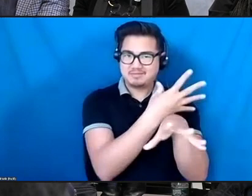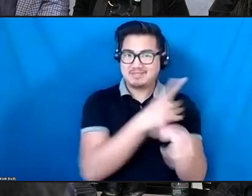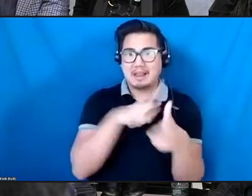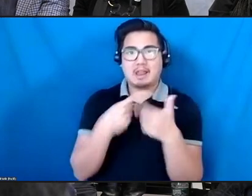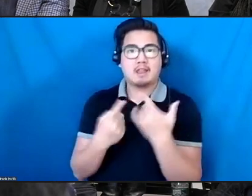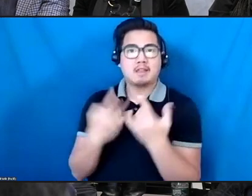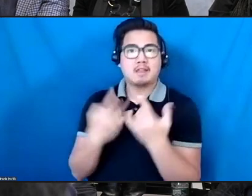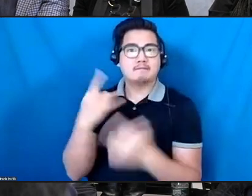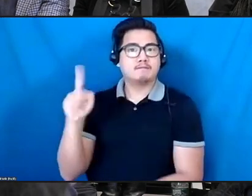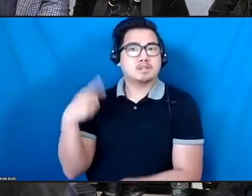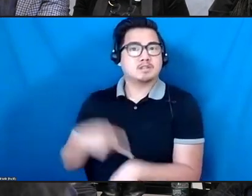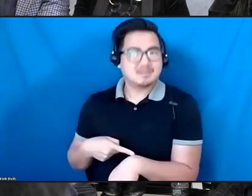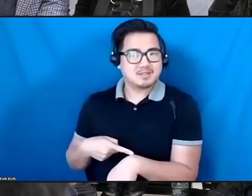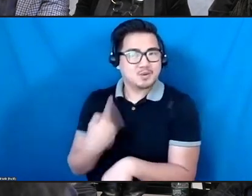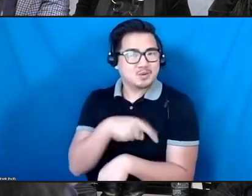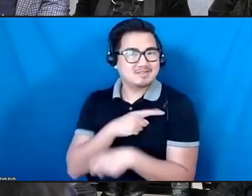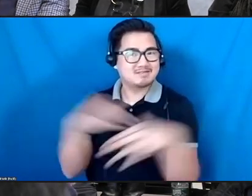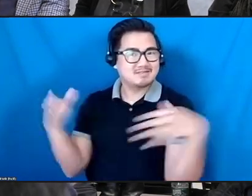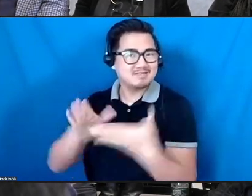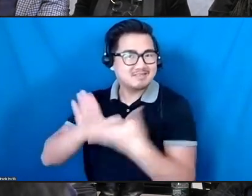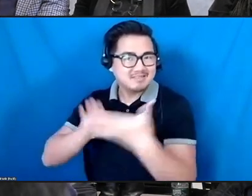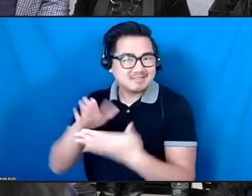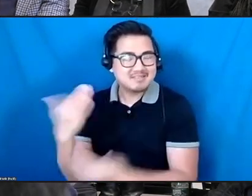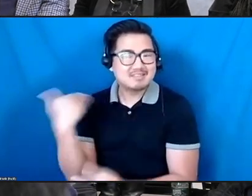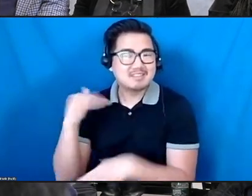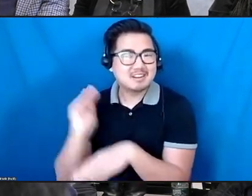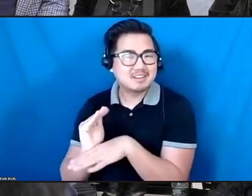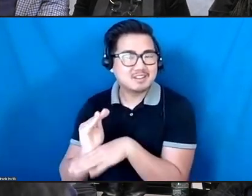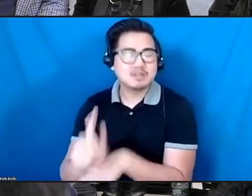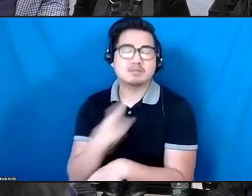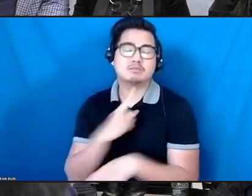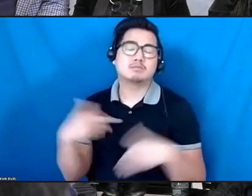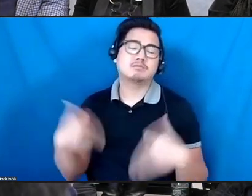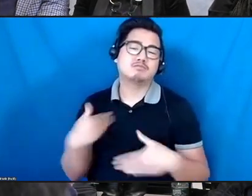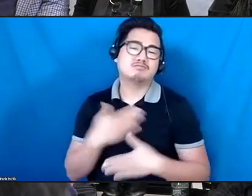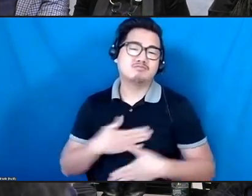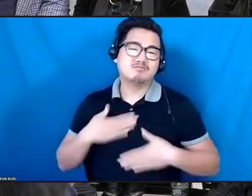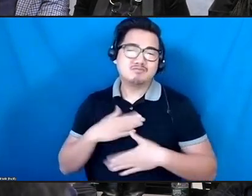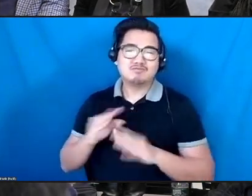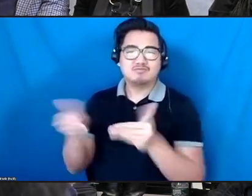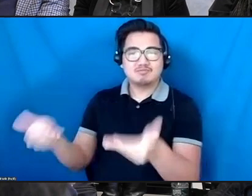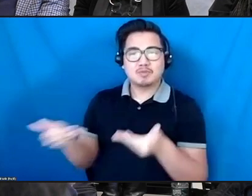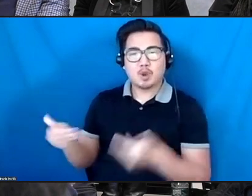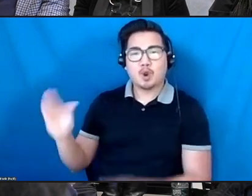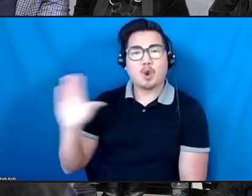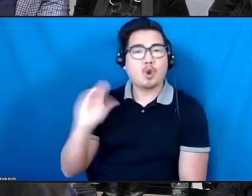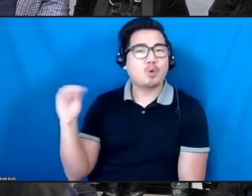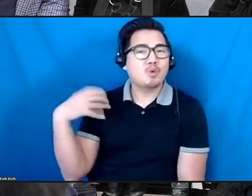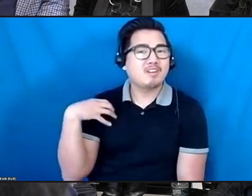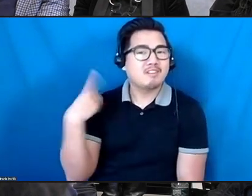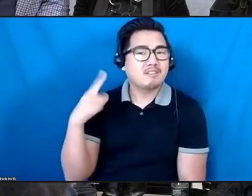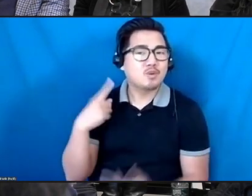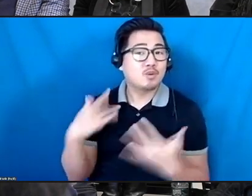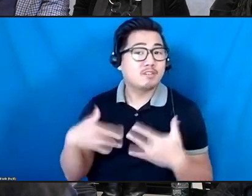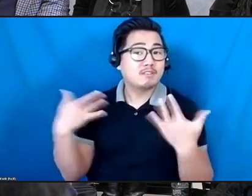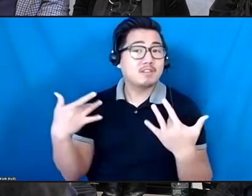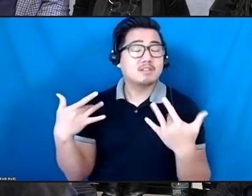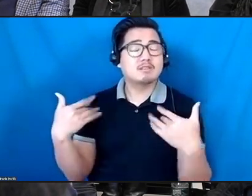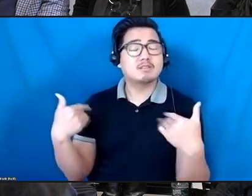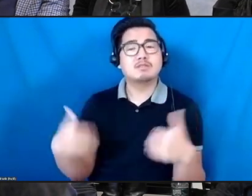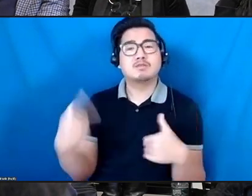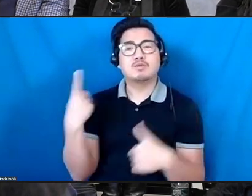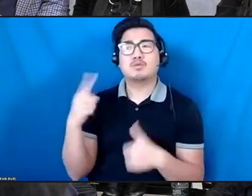And it gives me great joy to introduce the co-champions of this event, who are part of a large,